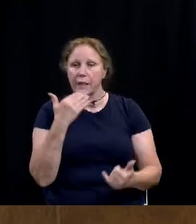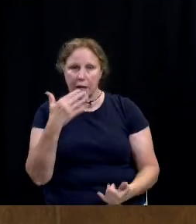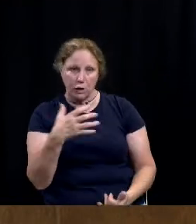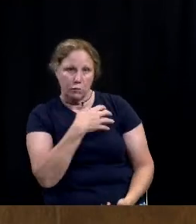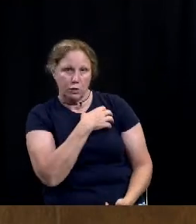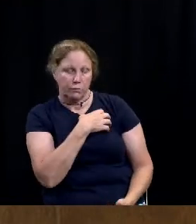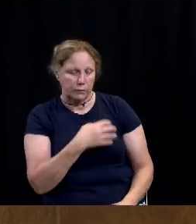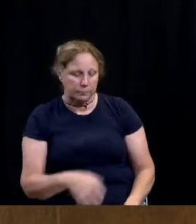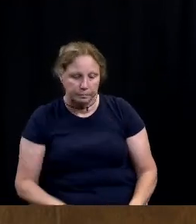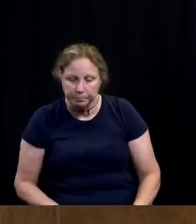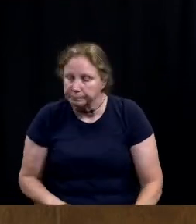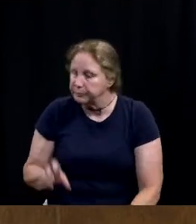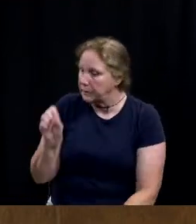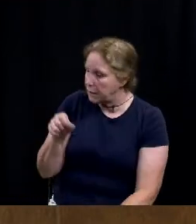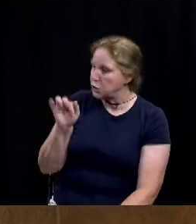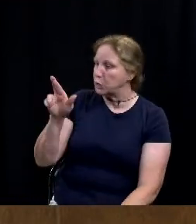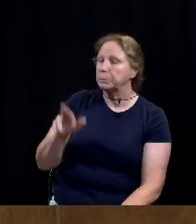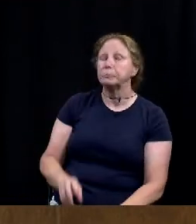yes sir